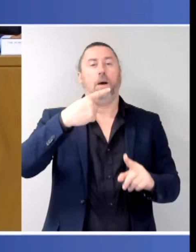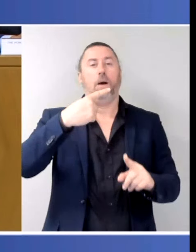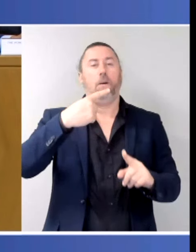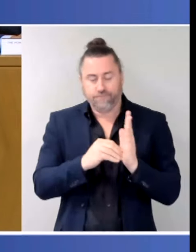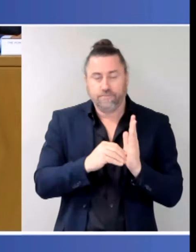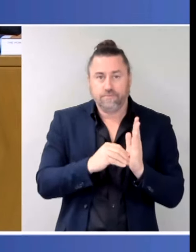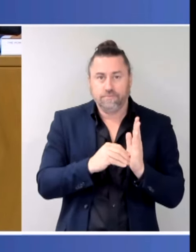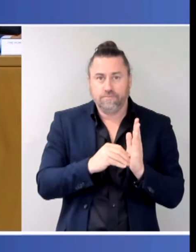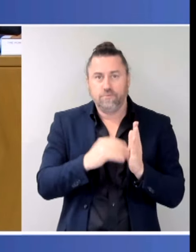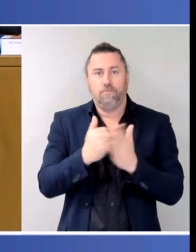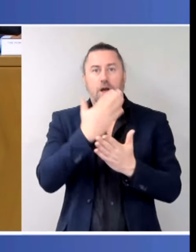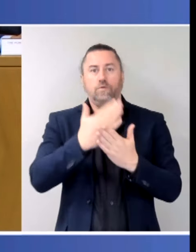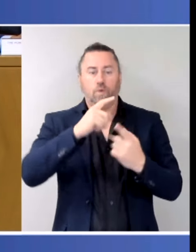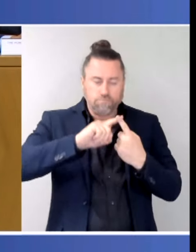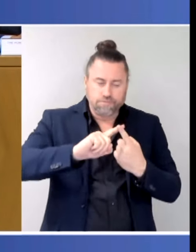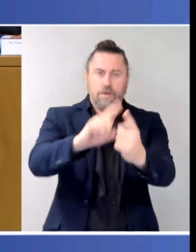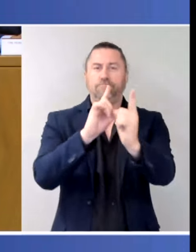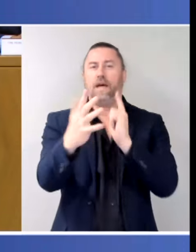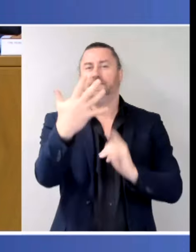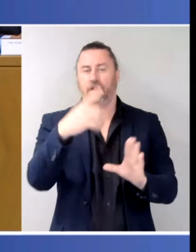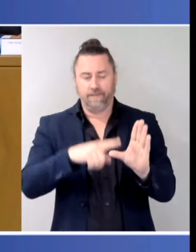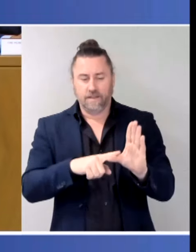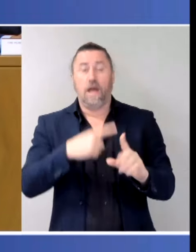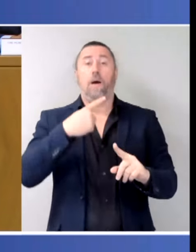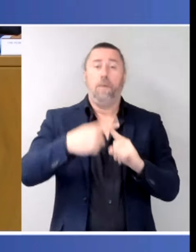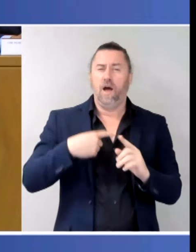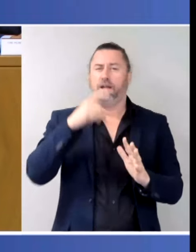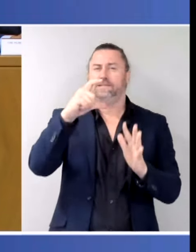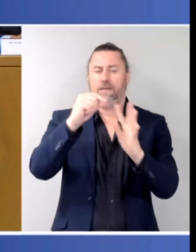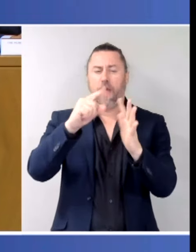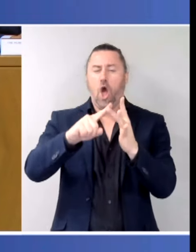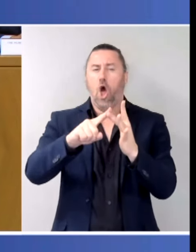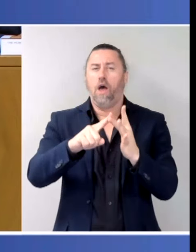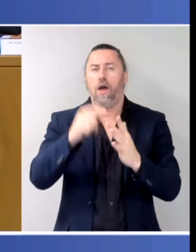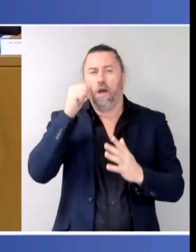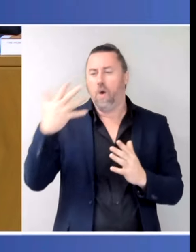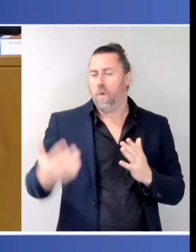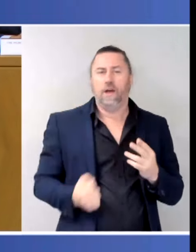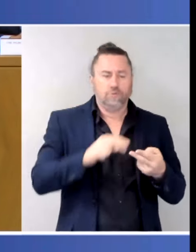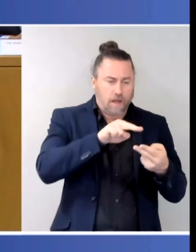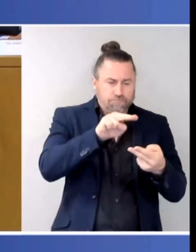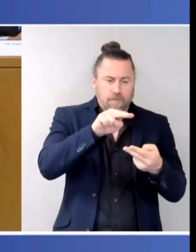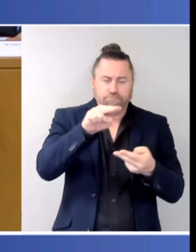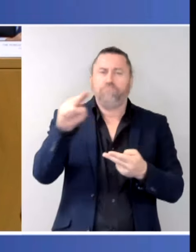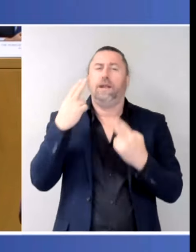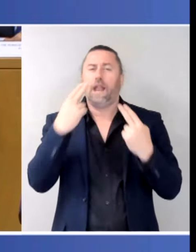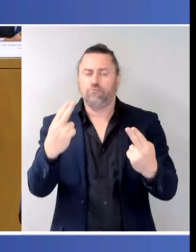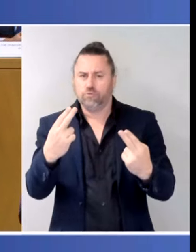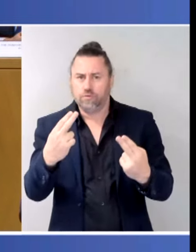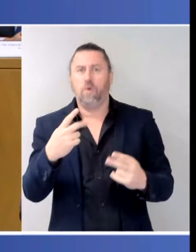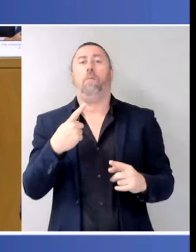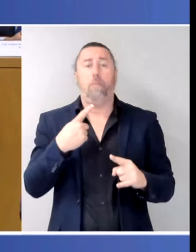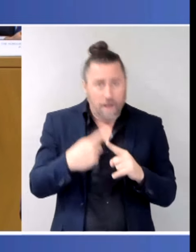rate of indexation. The secondly is dealing with pay parity. And then on top of that, an additional